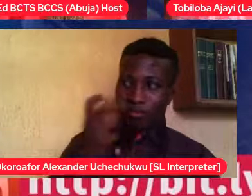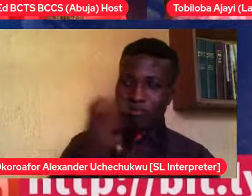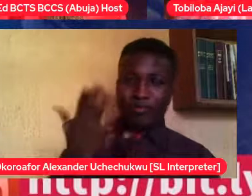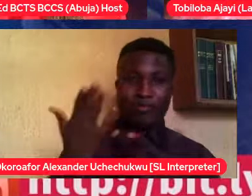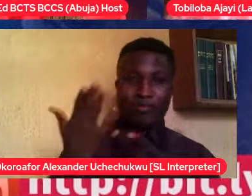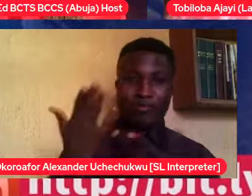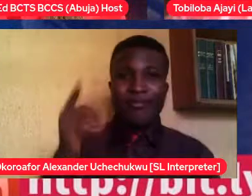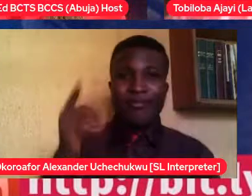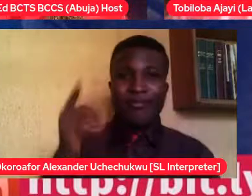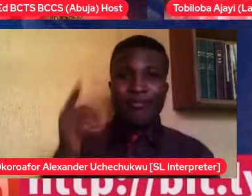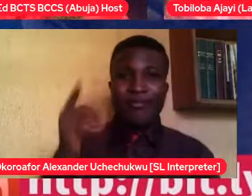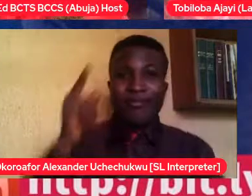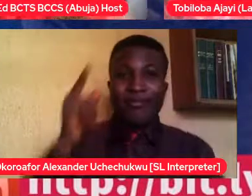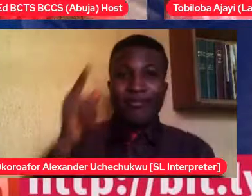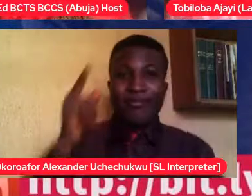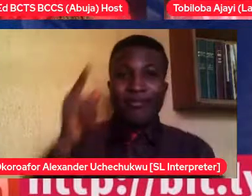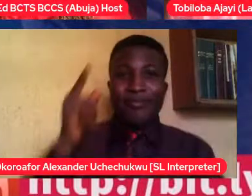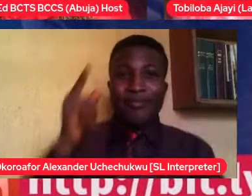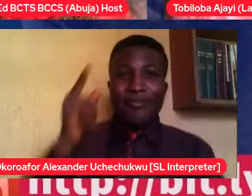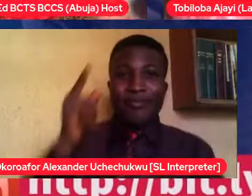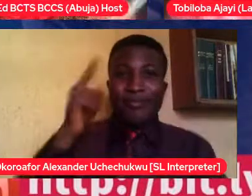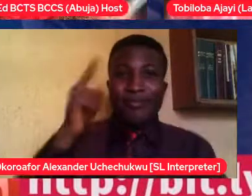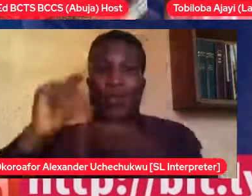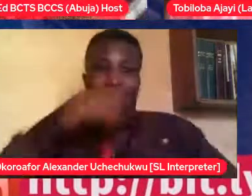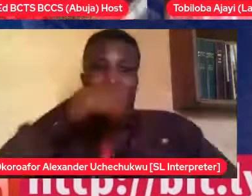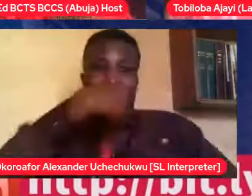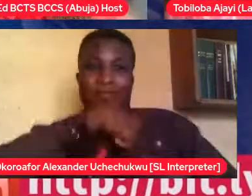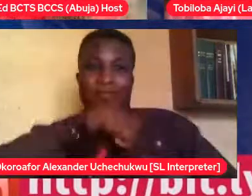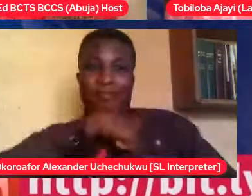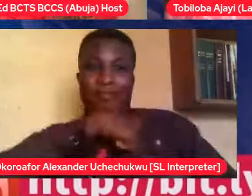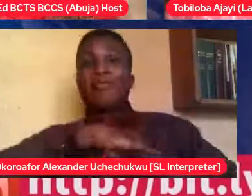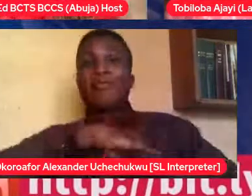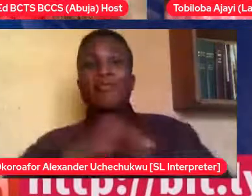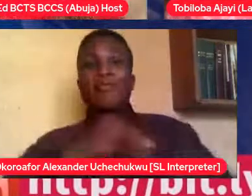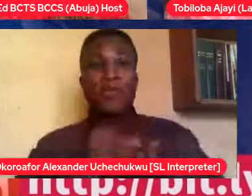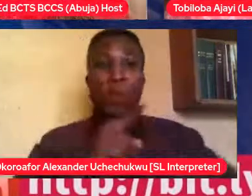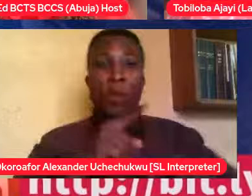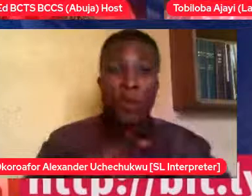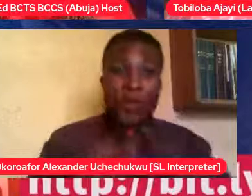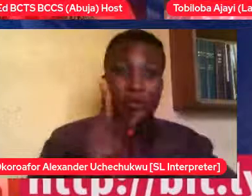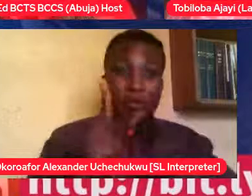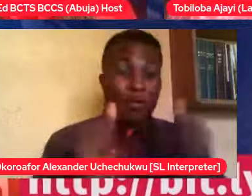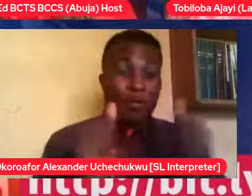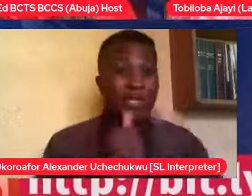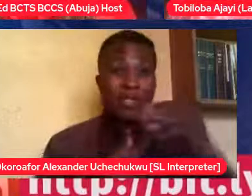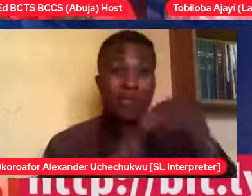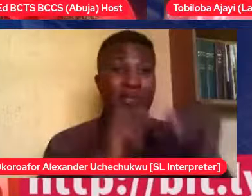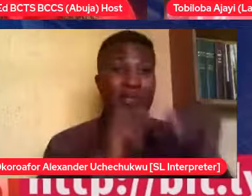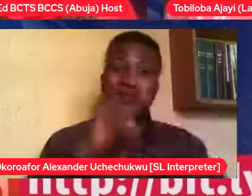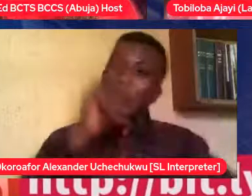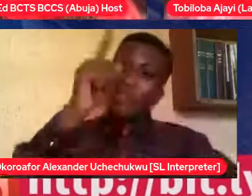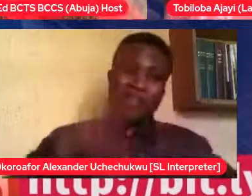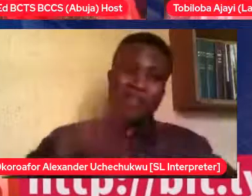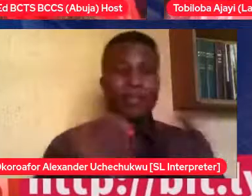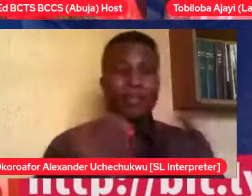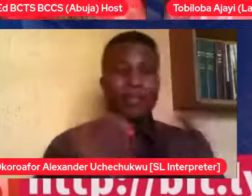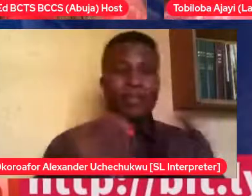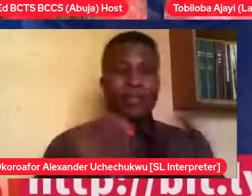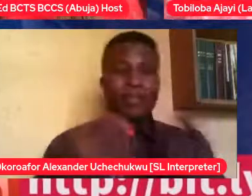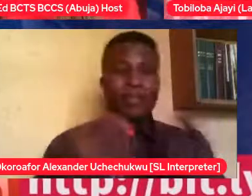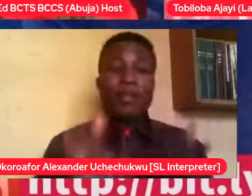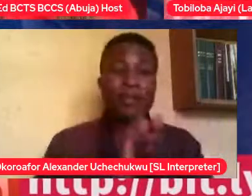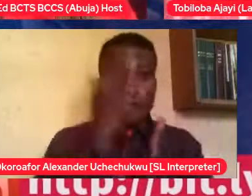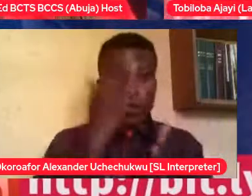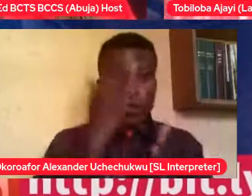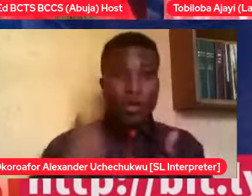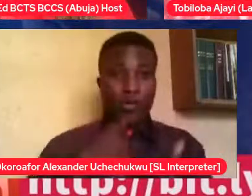But is this actually accepted? No. And that's where we need to understand who they are. They do not mean to be mean or to be vulgar. But this